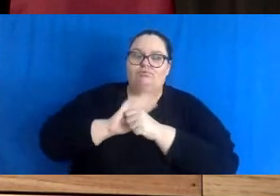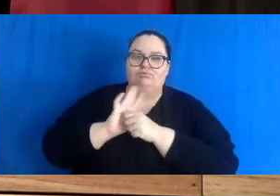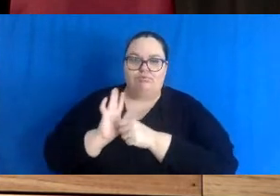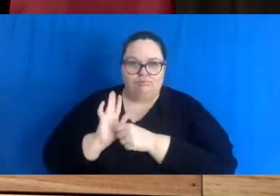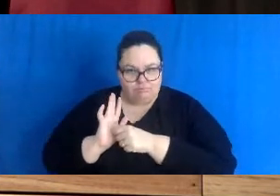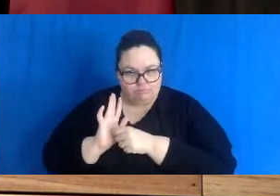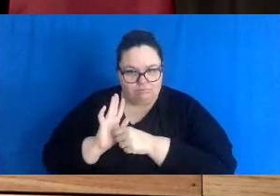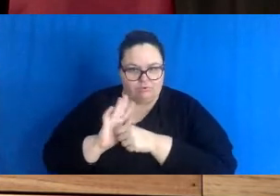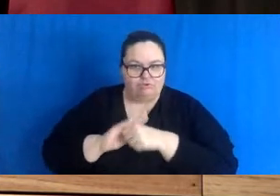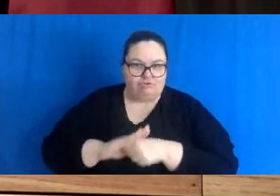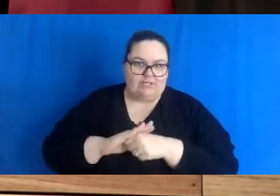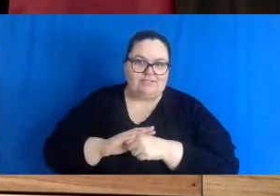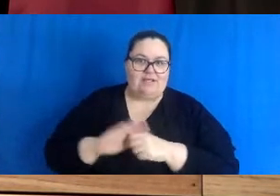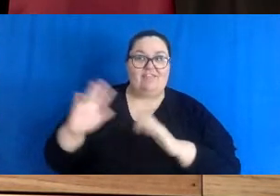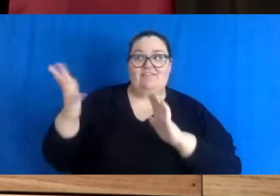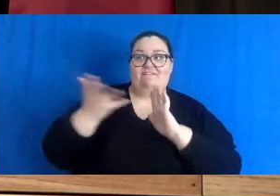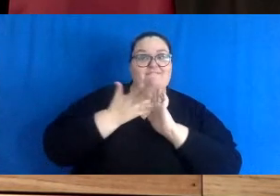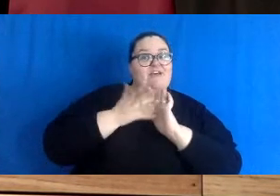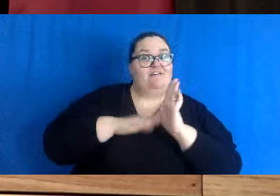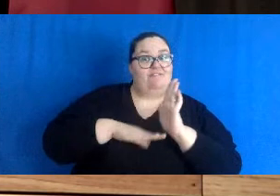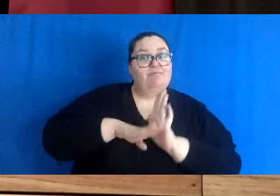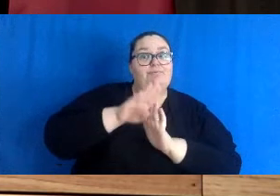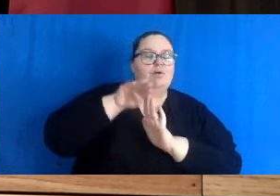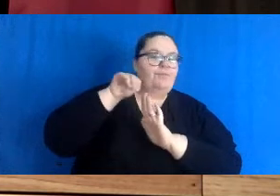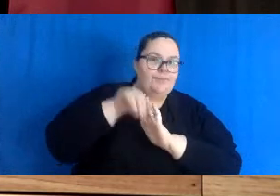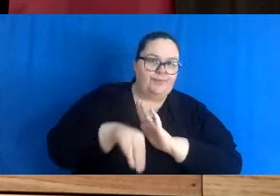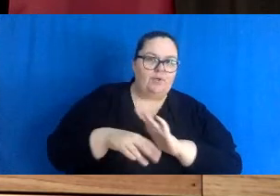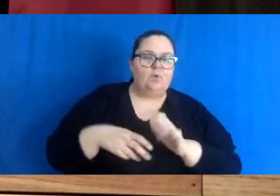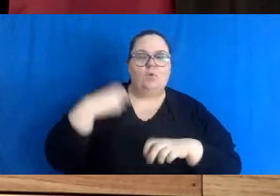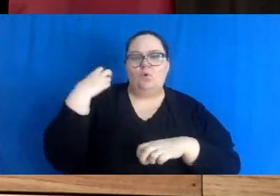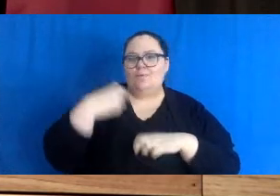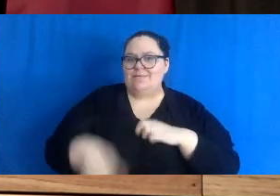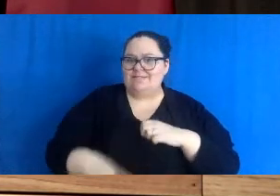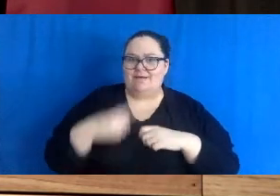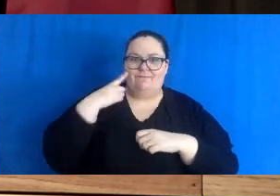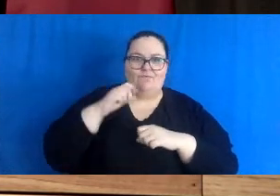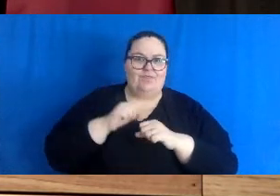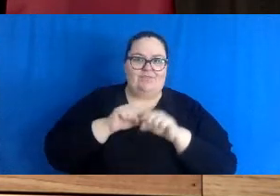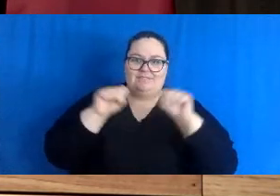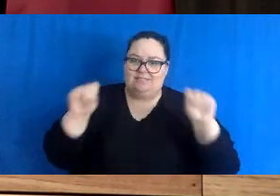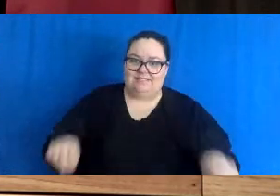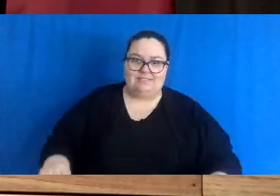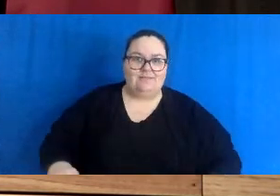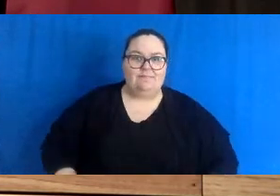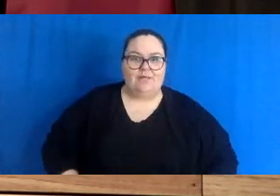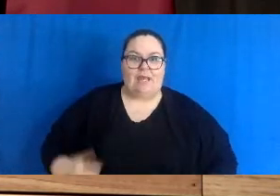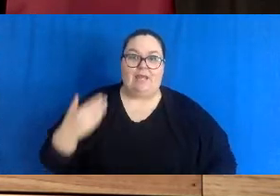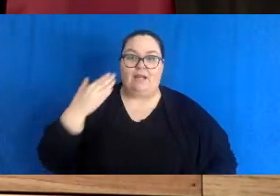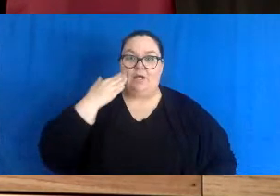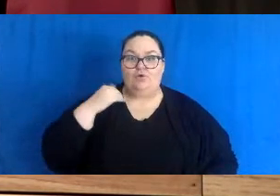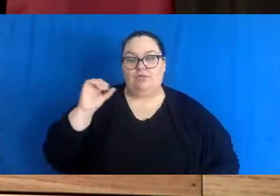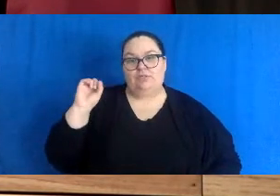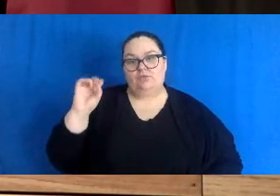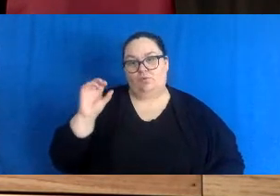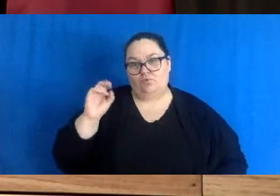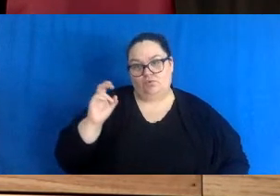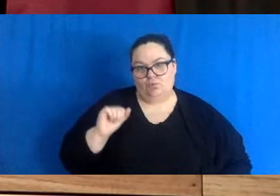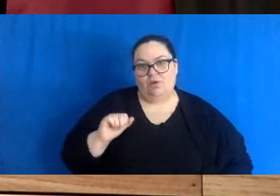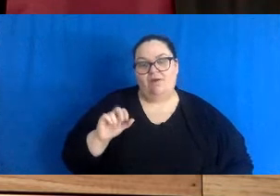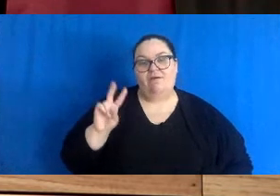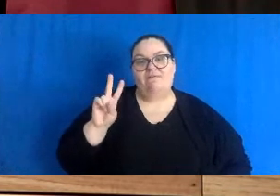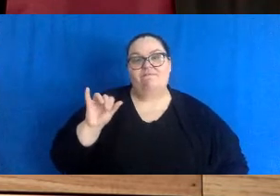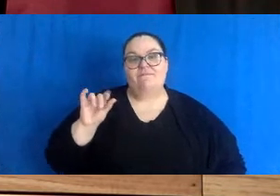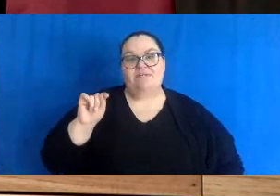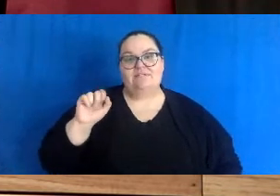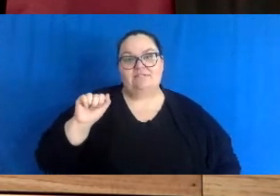fifth wave it's been very hard and I told you earlier that the vitality health network